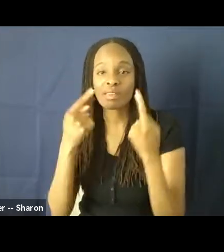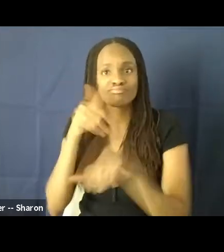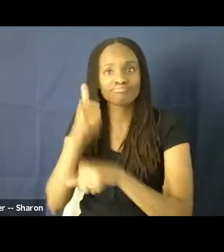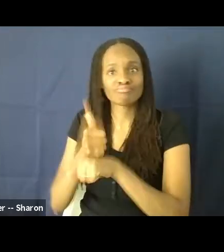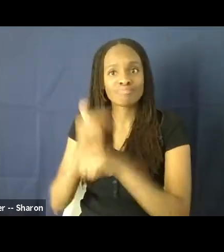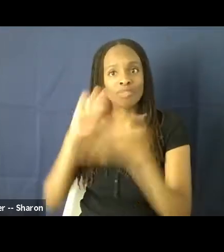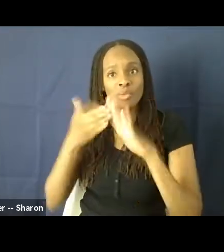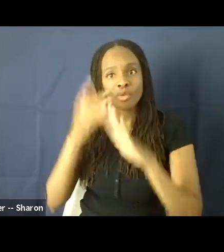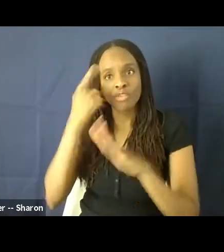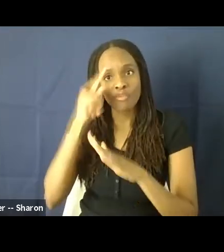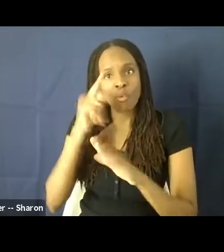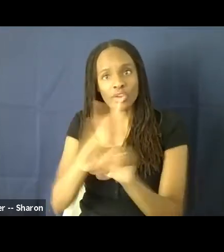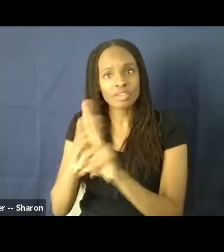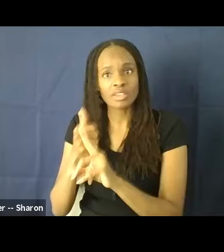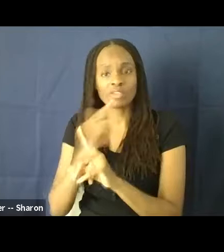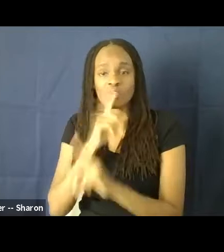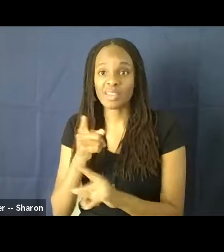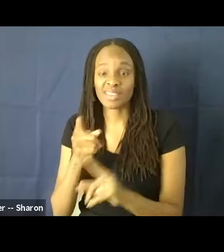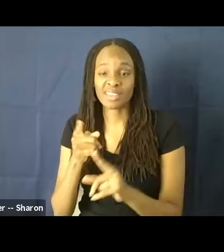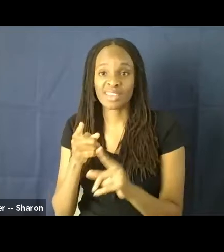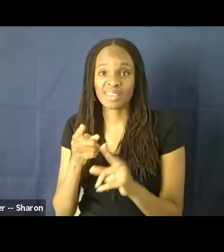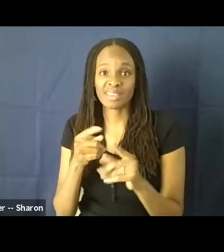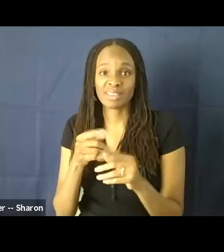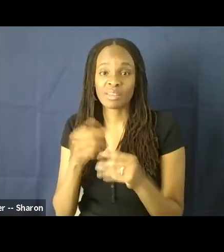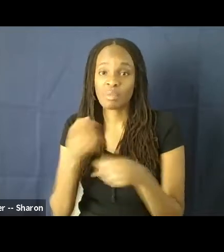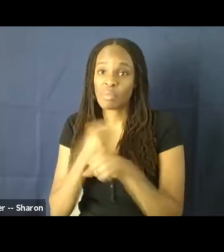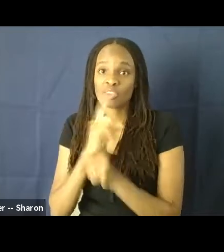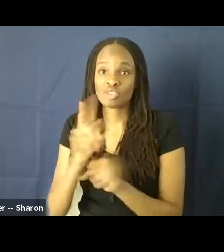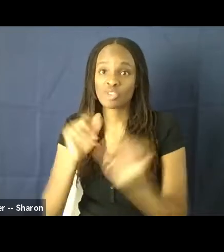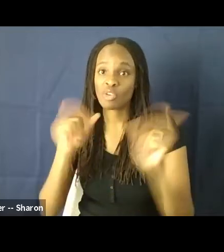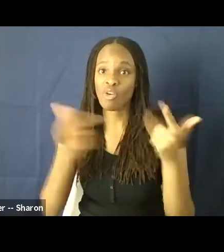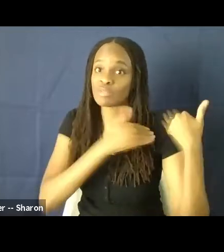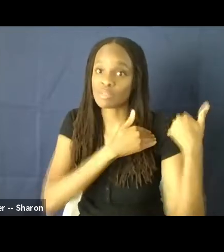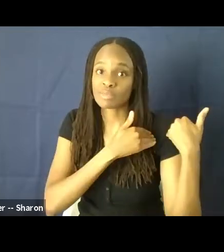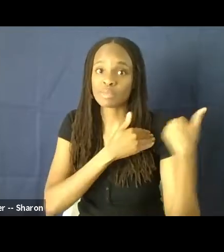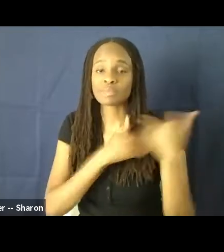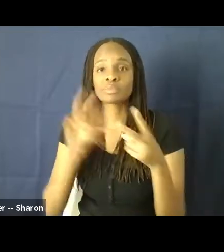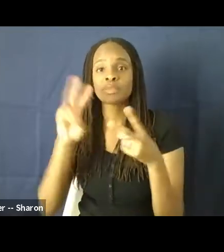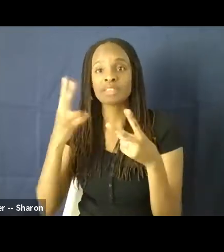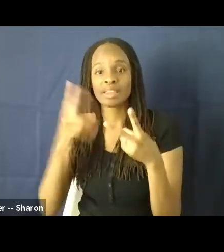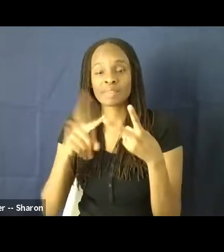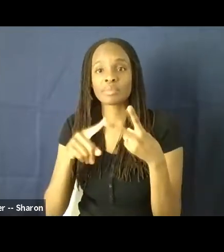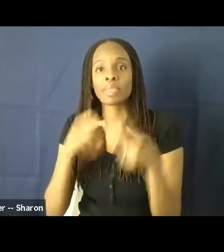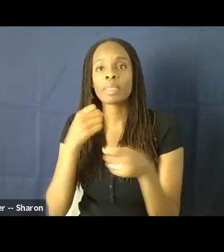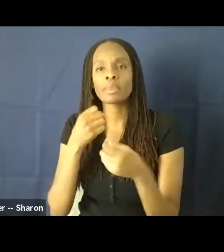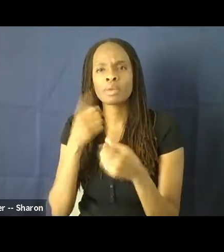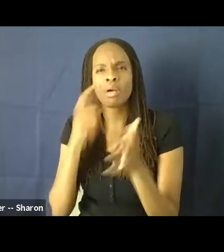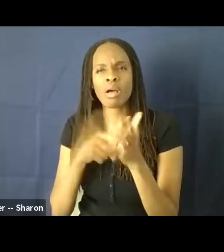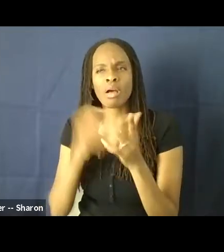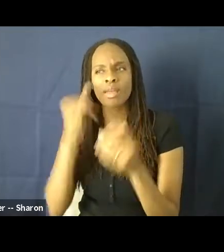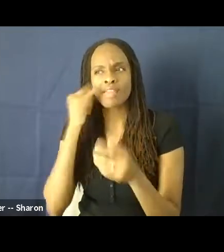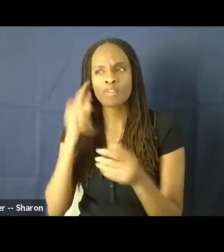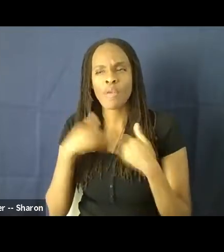and hold each other accountable. The second thing is to recognize when you're in a decision making position